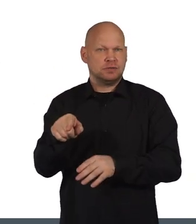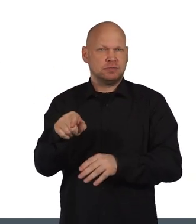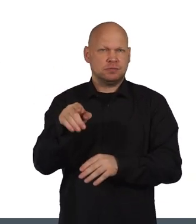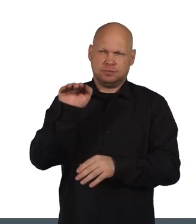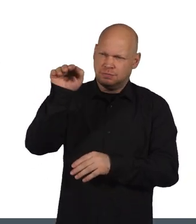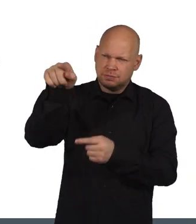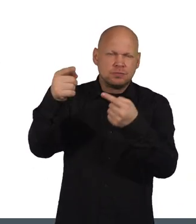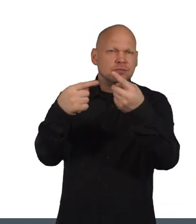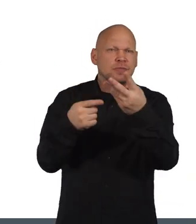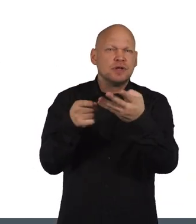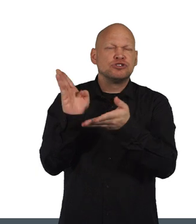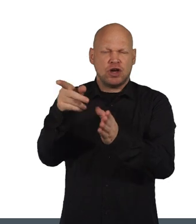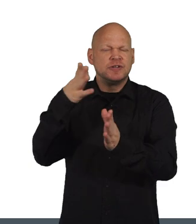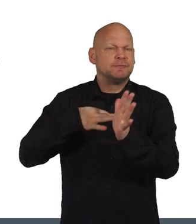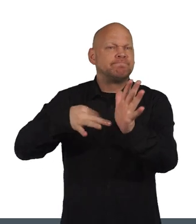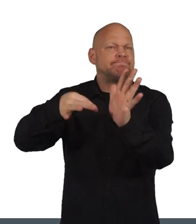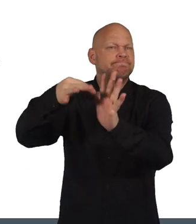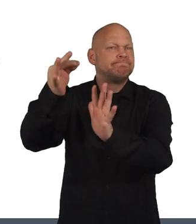improve these services.